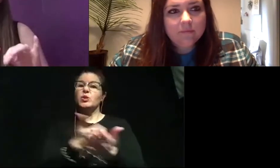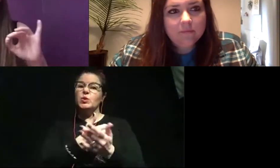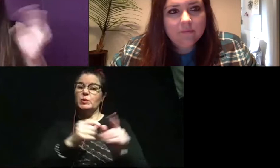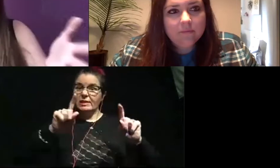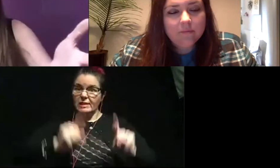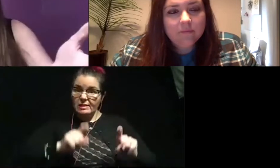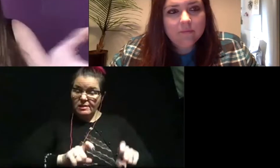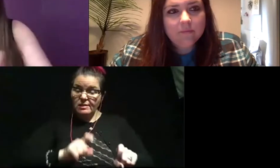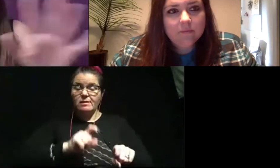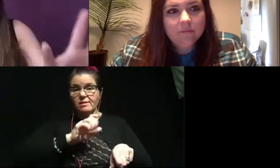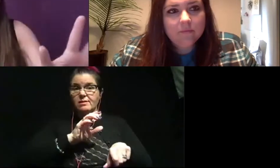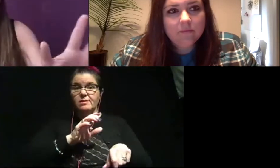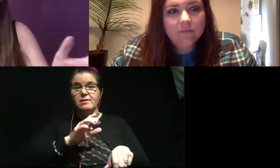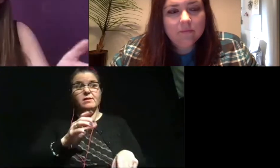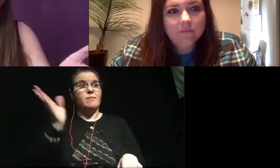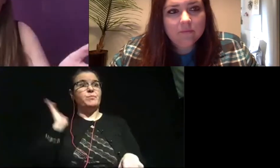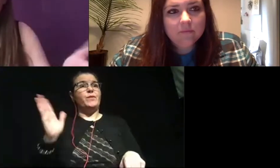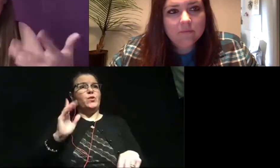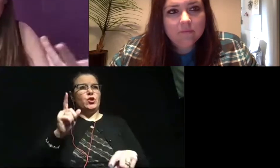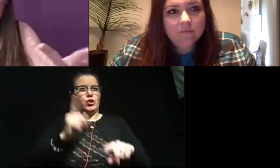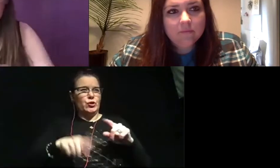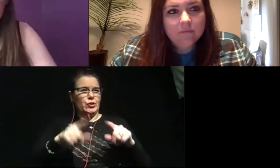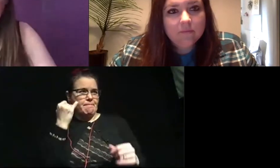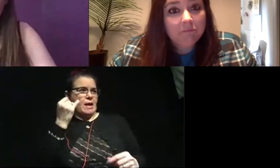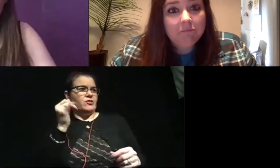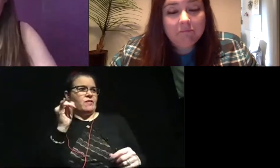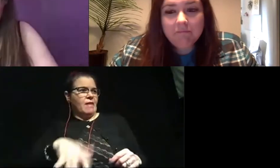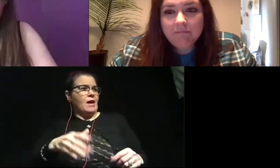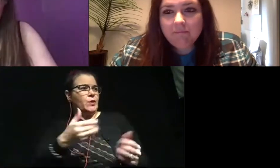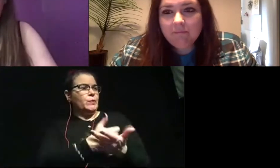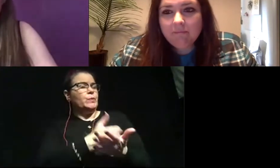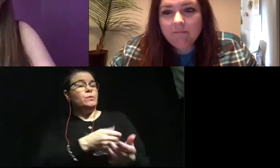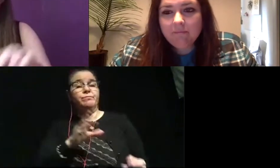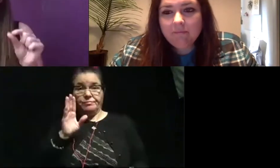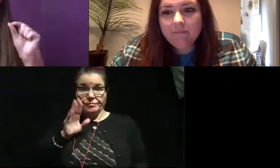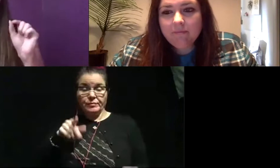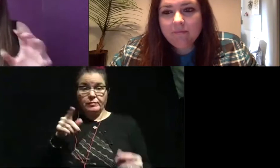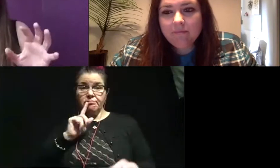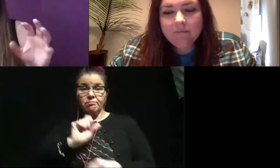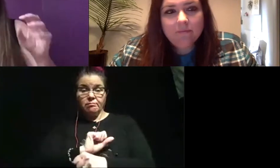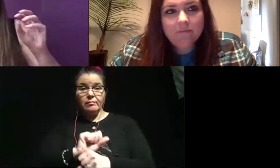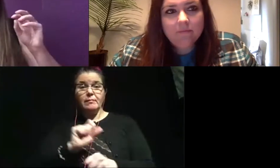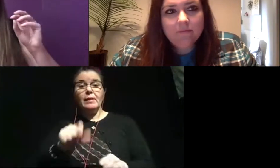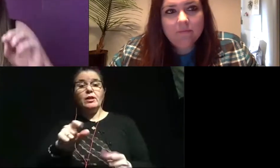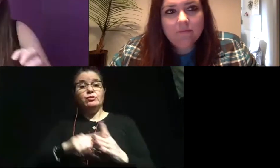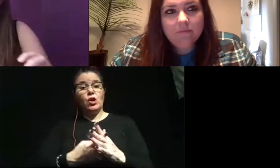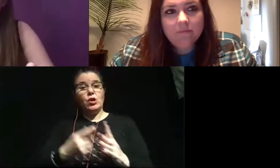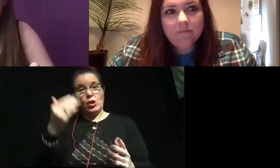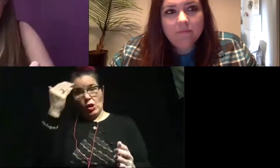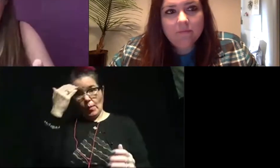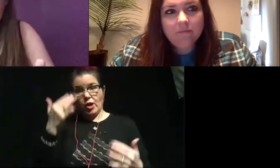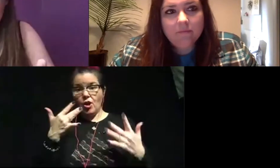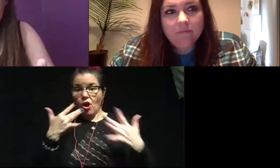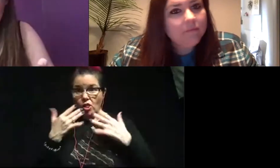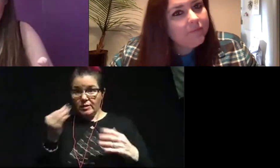So things that were unimaginable 20 years ago, we can do now. So did you know that we can actually start knowing the colors of